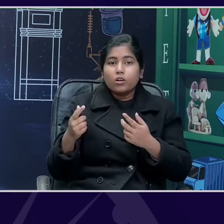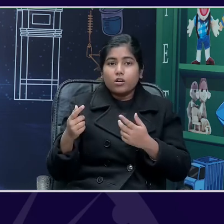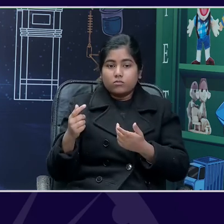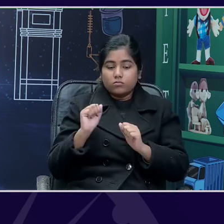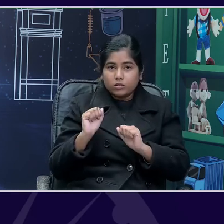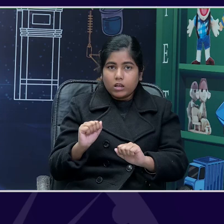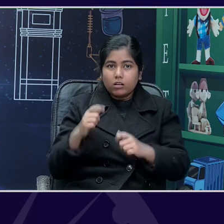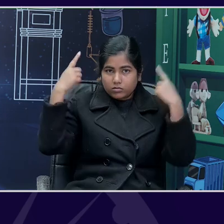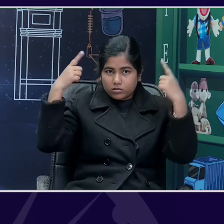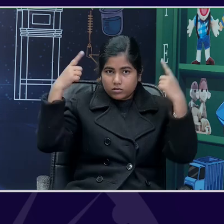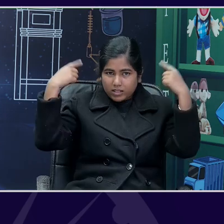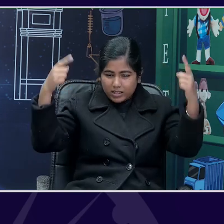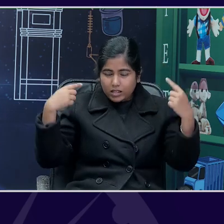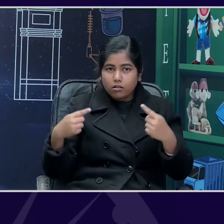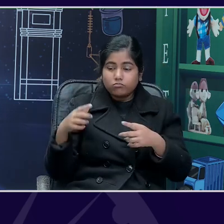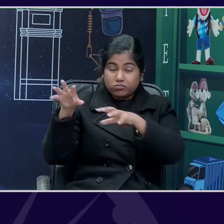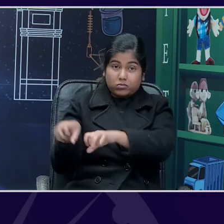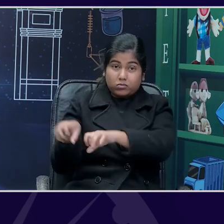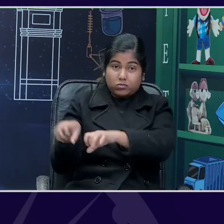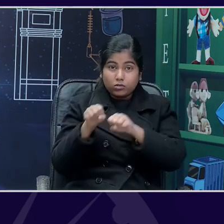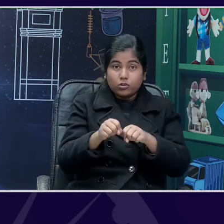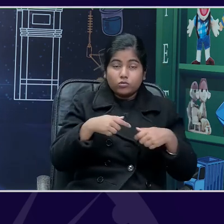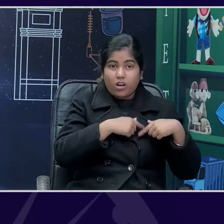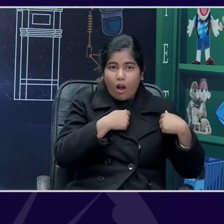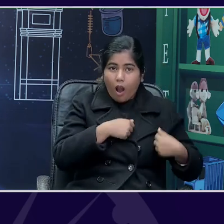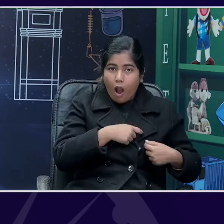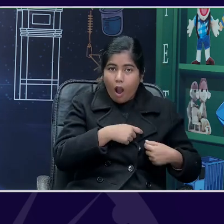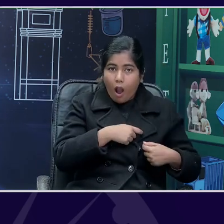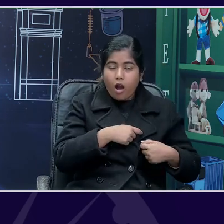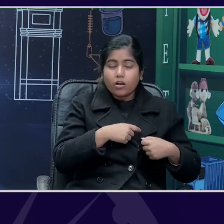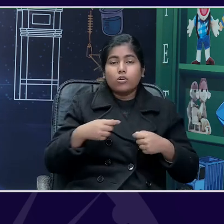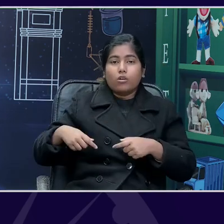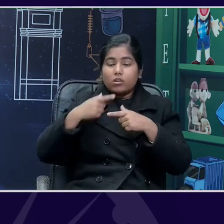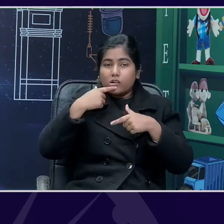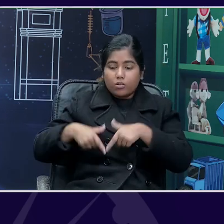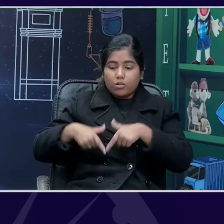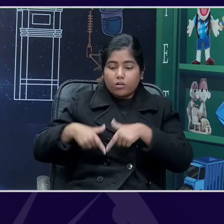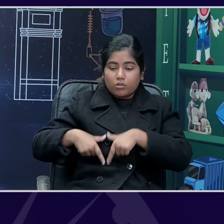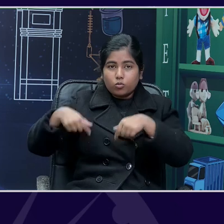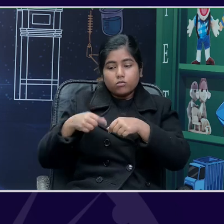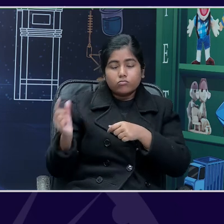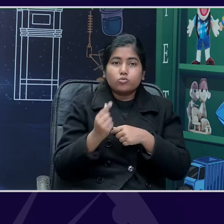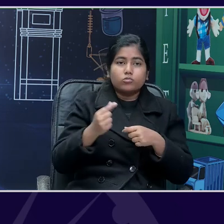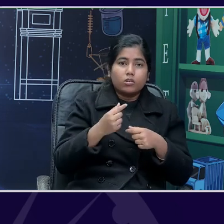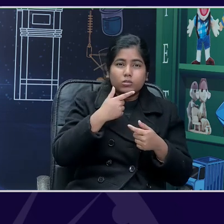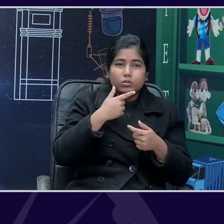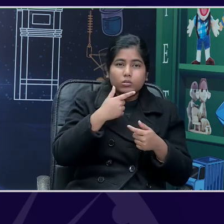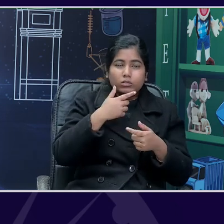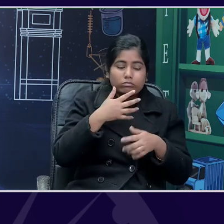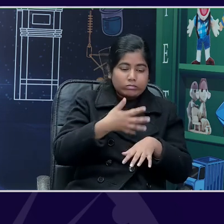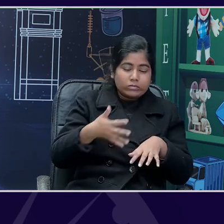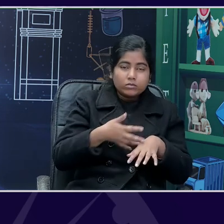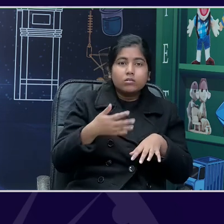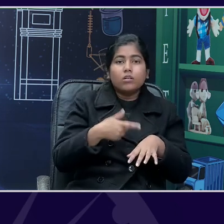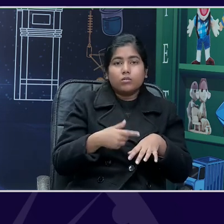and liver to extract the poison. Now, Jodi kept feeling guilty for a long time that,